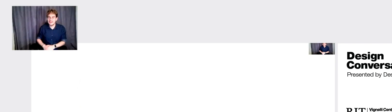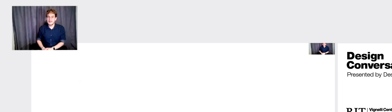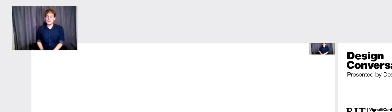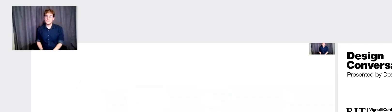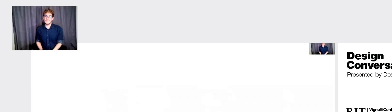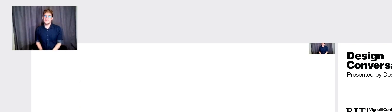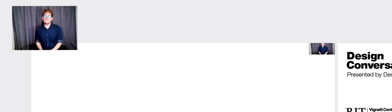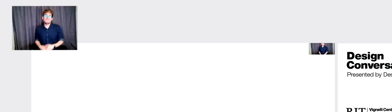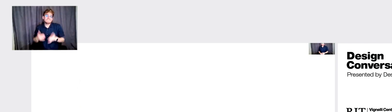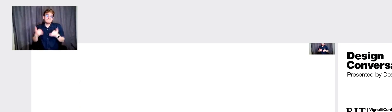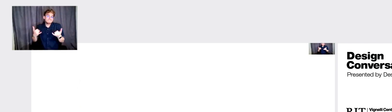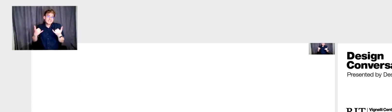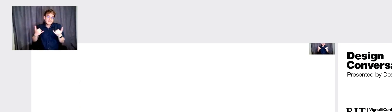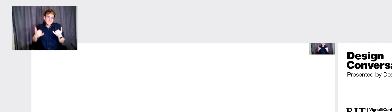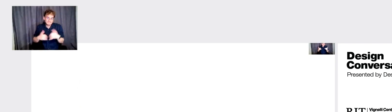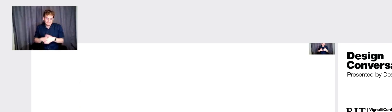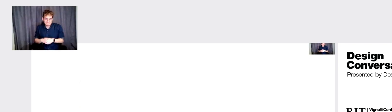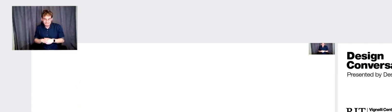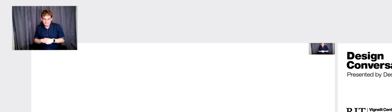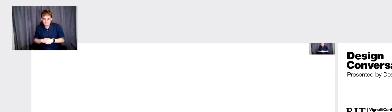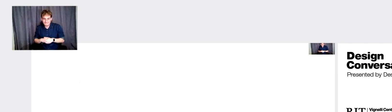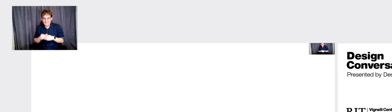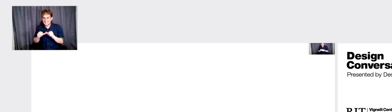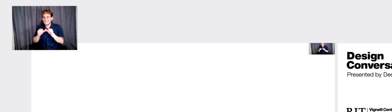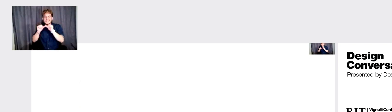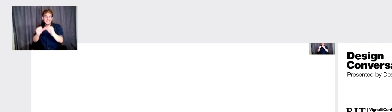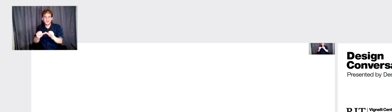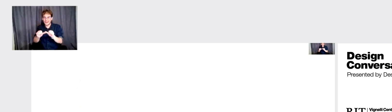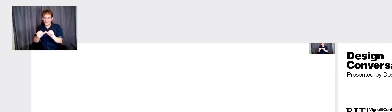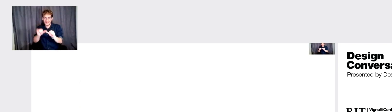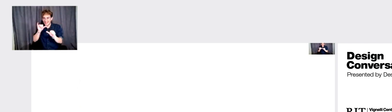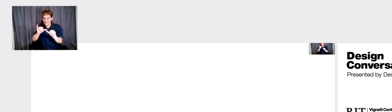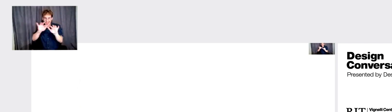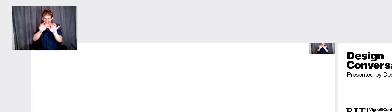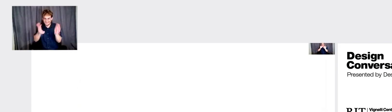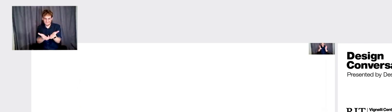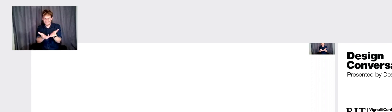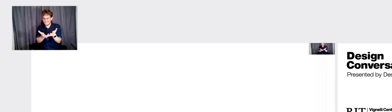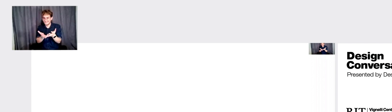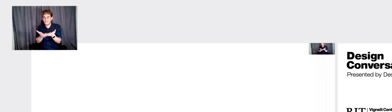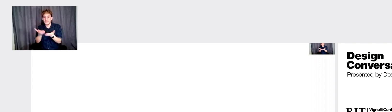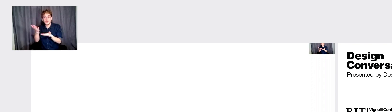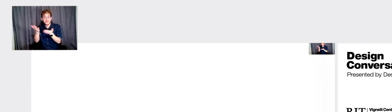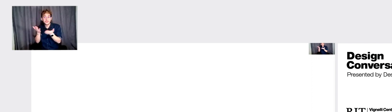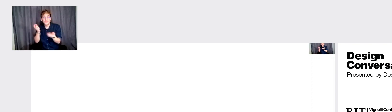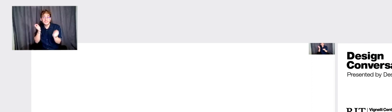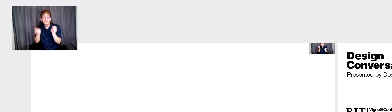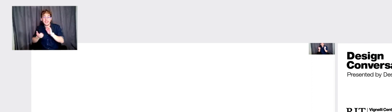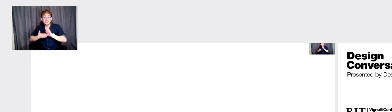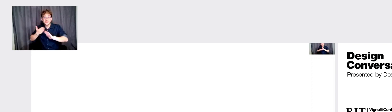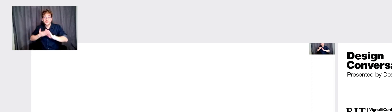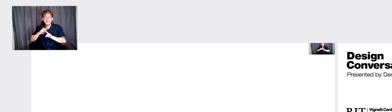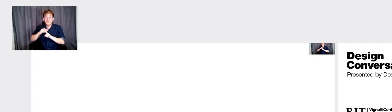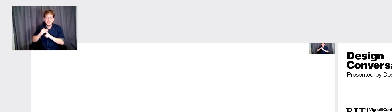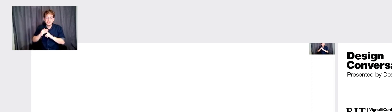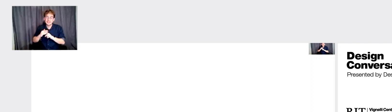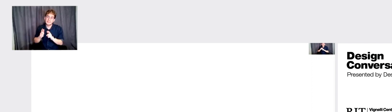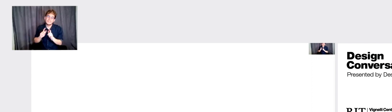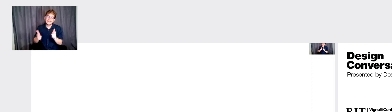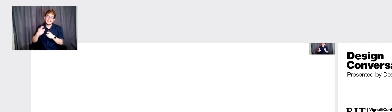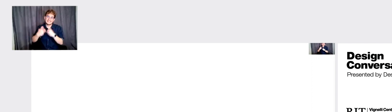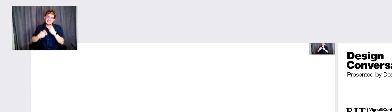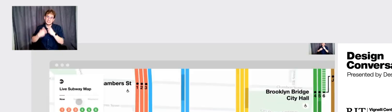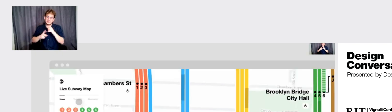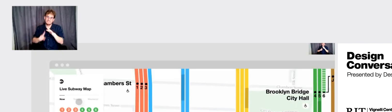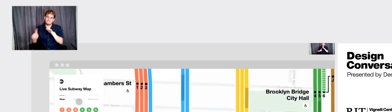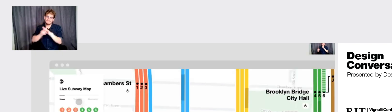Uh, all right. So here's, um, just continuing talking about that. Um, the, the service changes are, are the biggest deal of all. Right. And I think it doesn't get